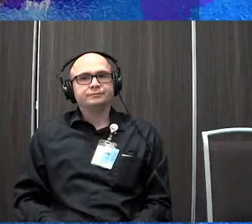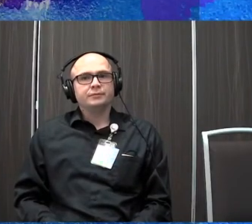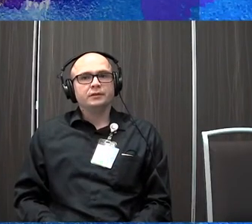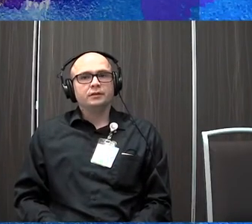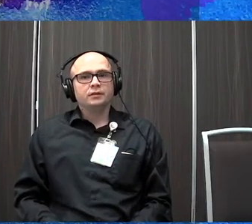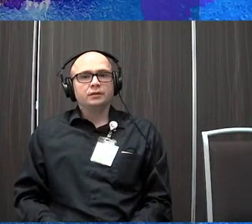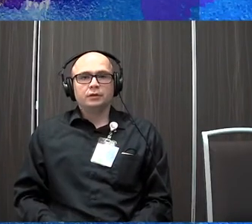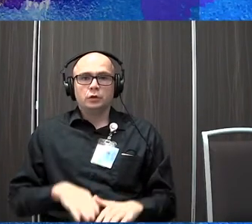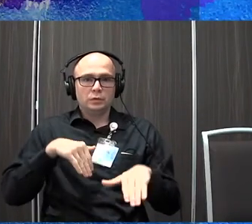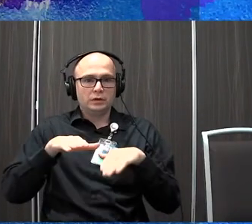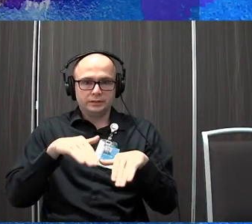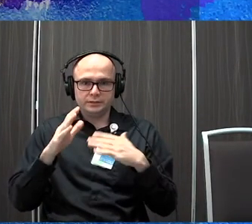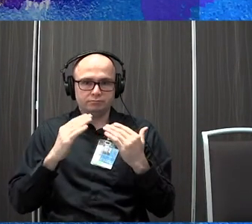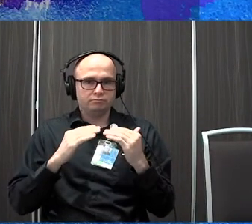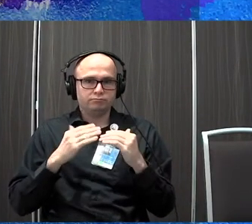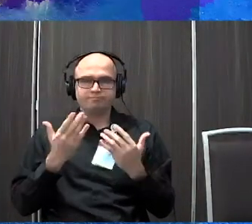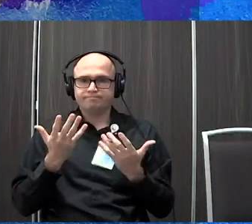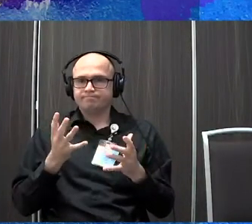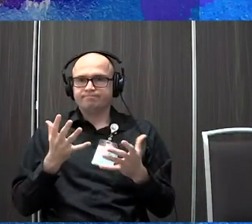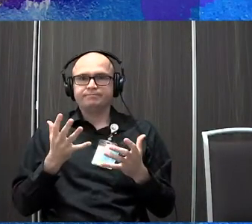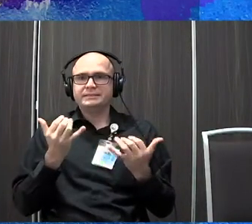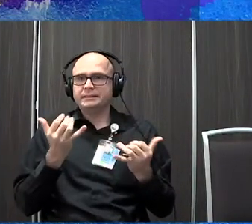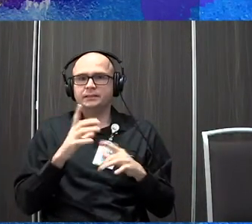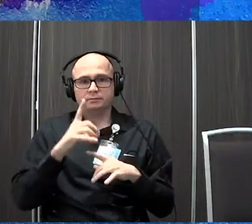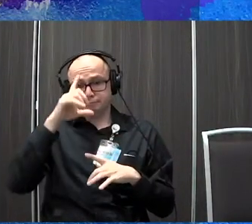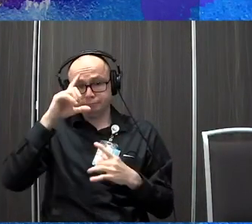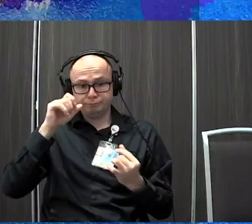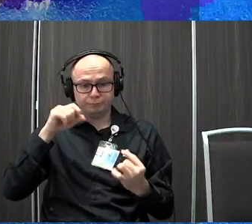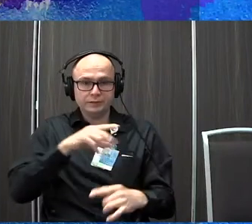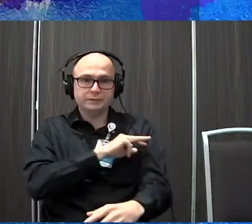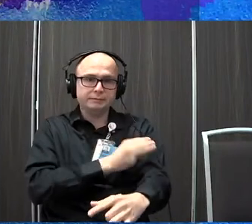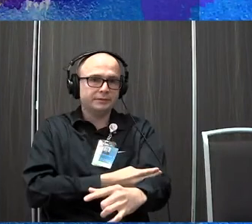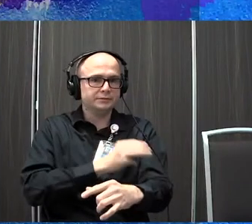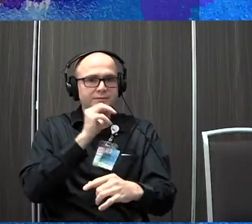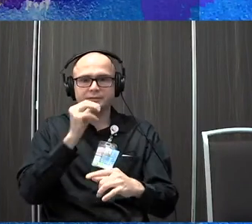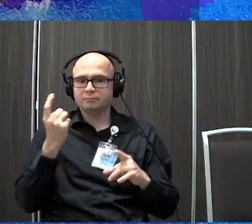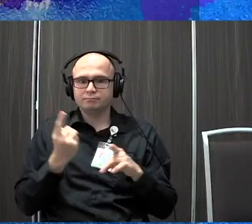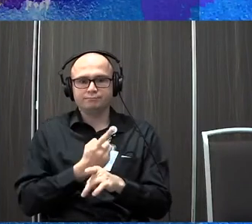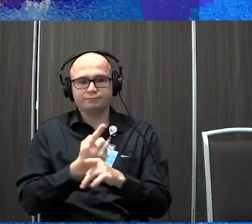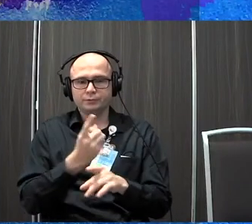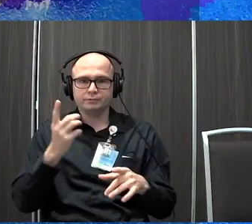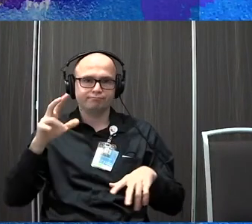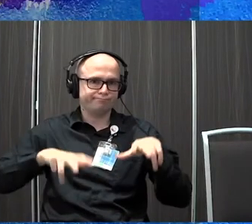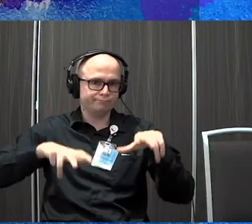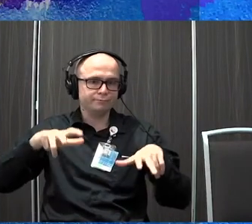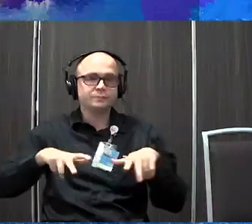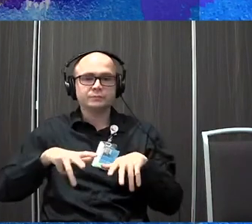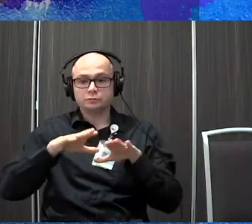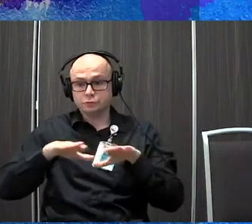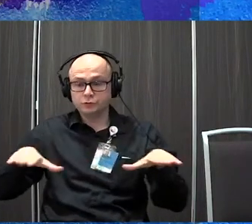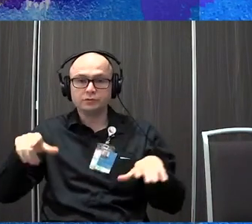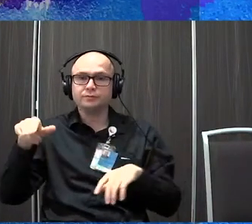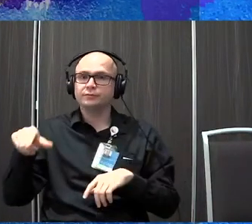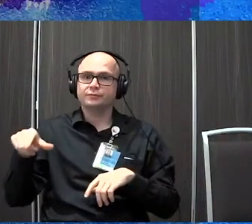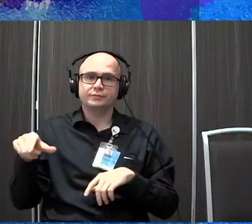Now beyond walking. Okay. So the connection between the brain and the muscles is not as timely. Okay. So, well, you know, our children are